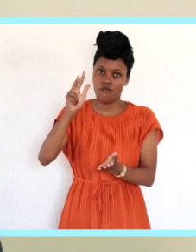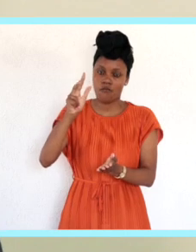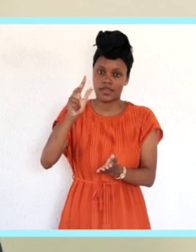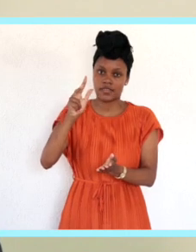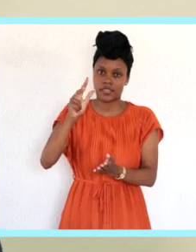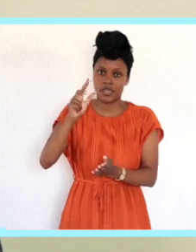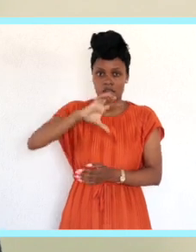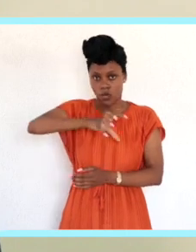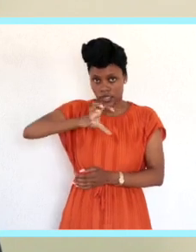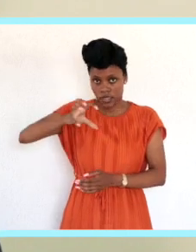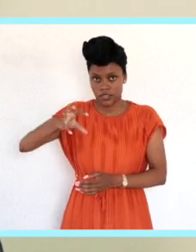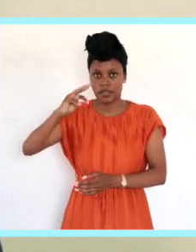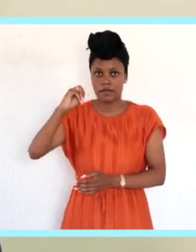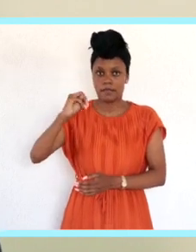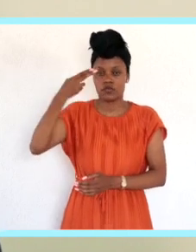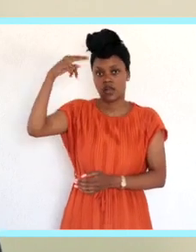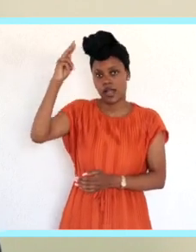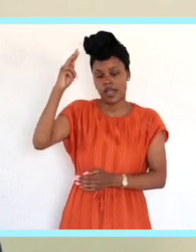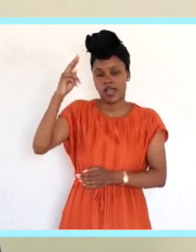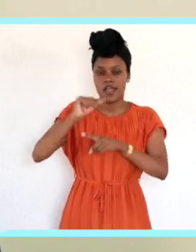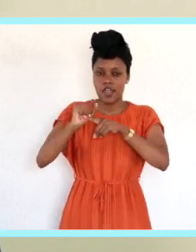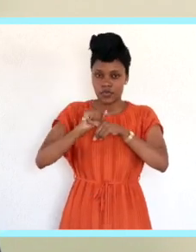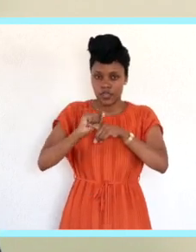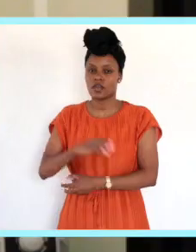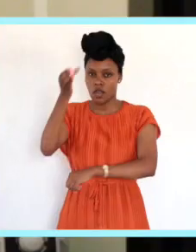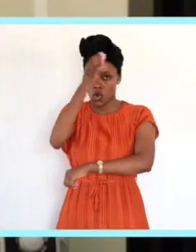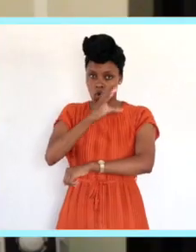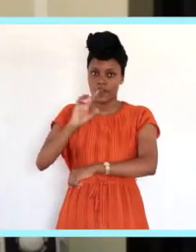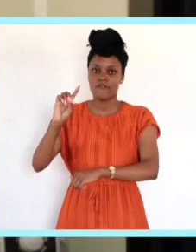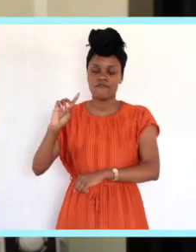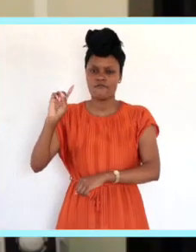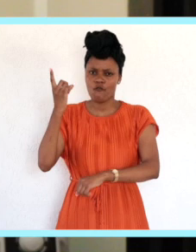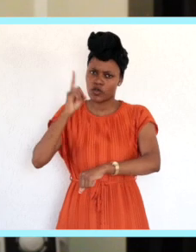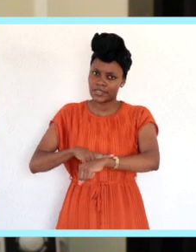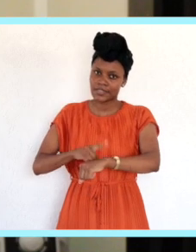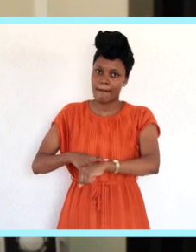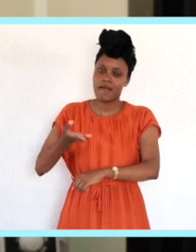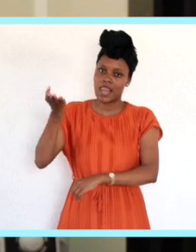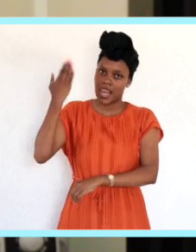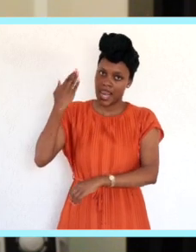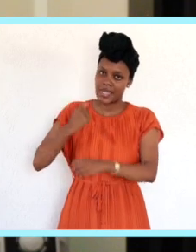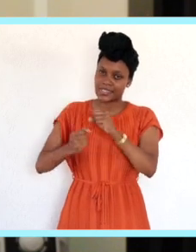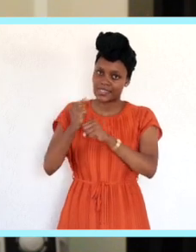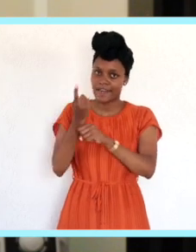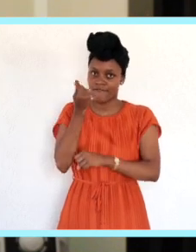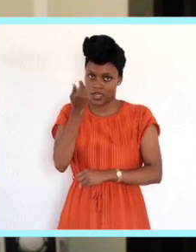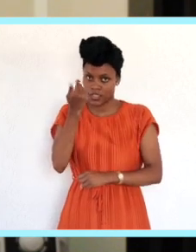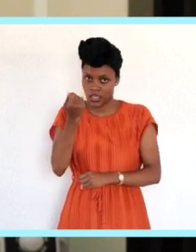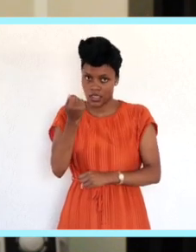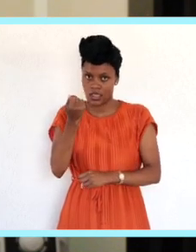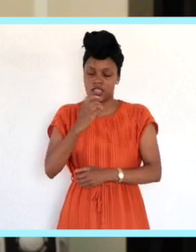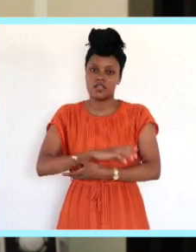and also approved by the minister of higher education and training. The college for the first time in the last